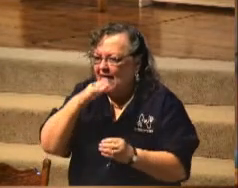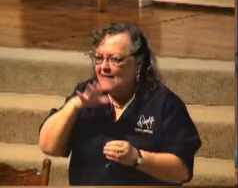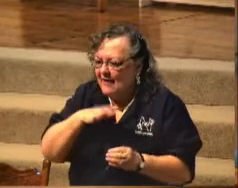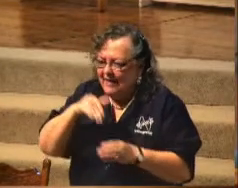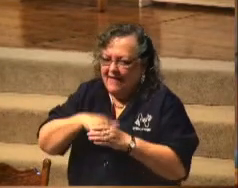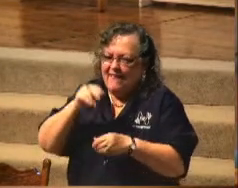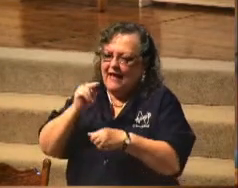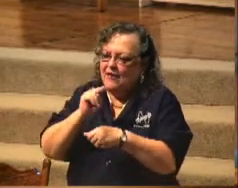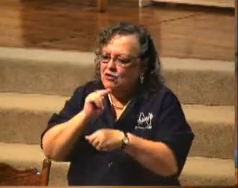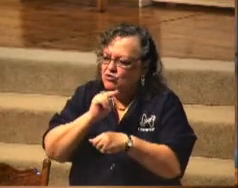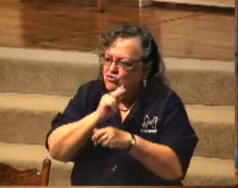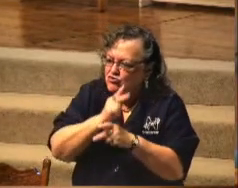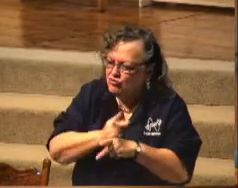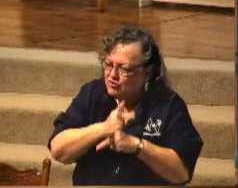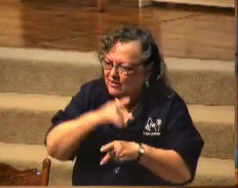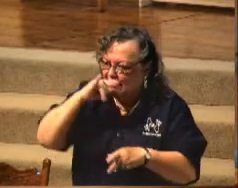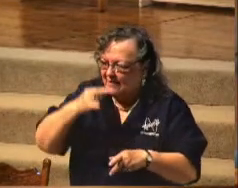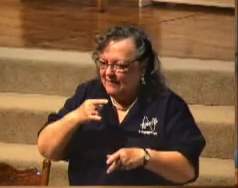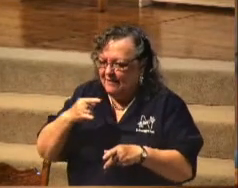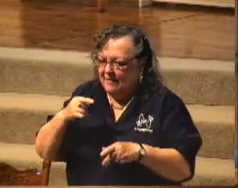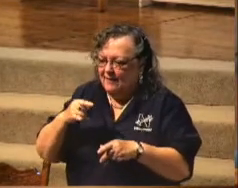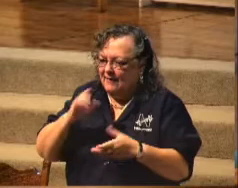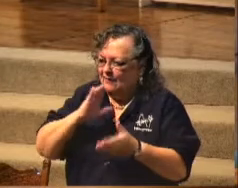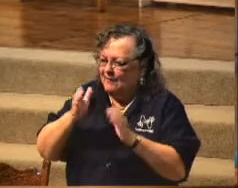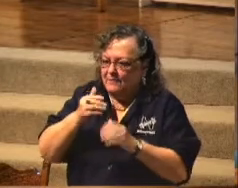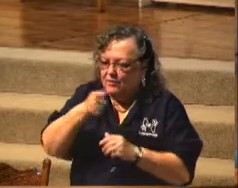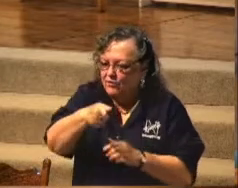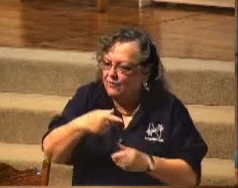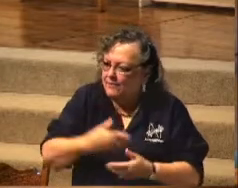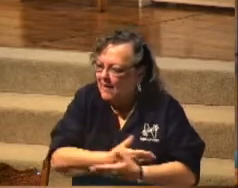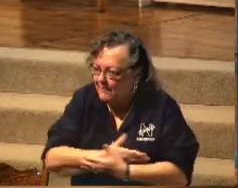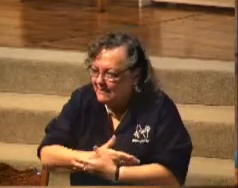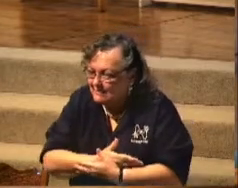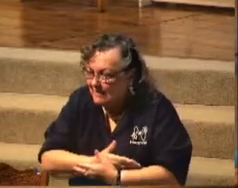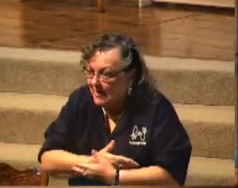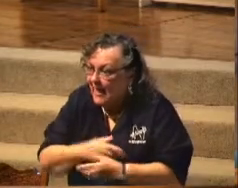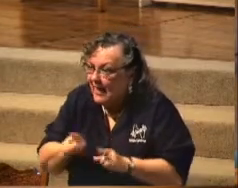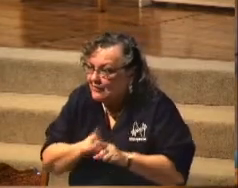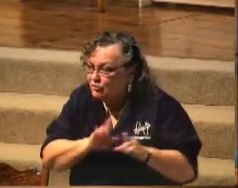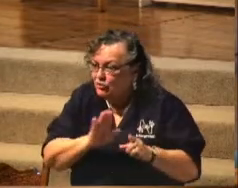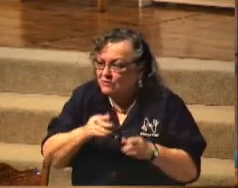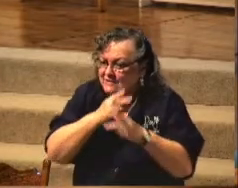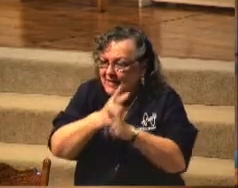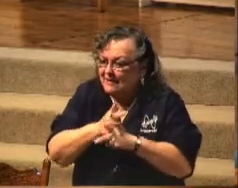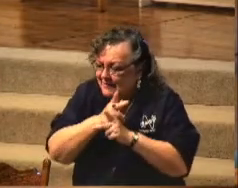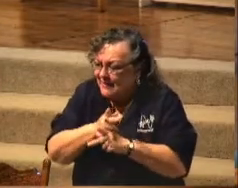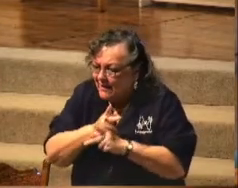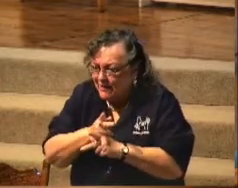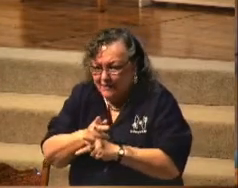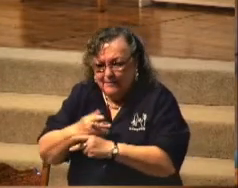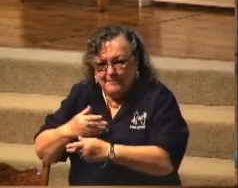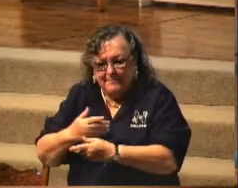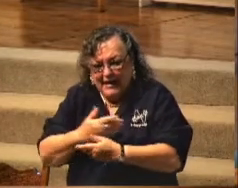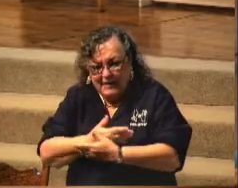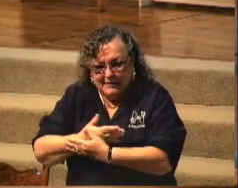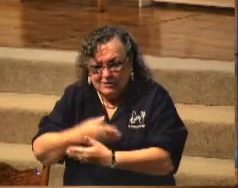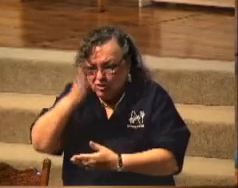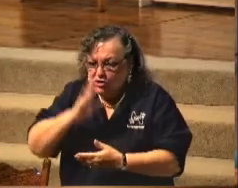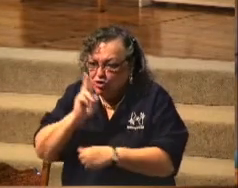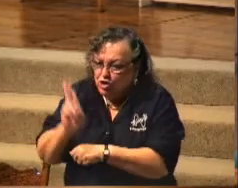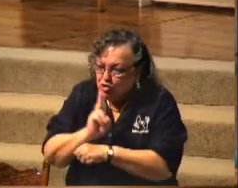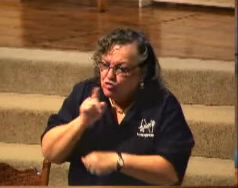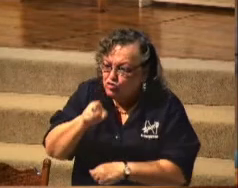that nursery than you're going to have an impact on any of those babies. As you're taking care of the babies, God's going to use you in that nursery to touch somebody else's life.